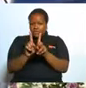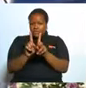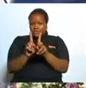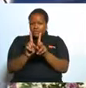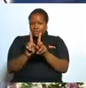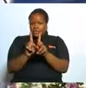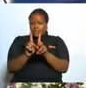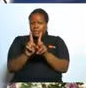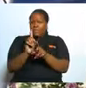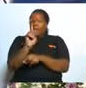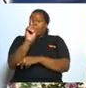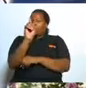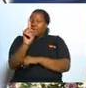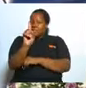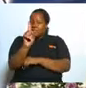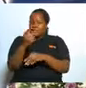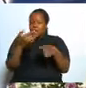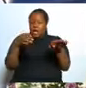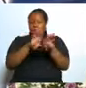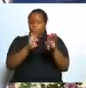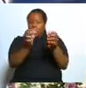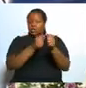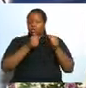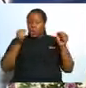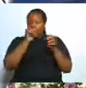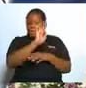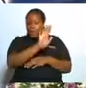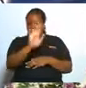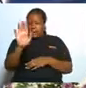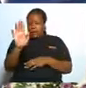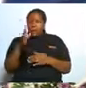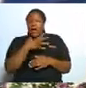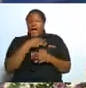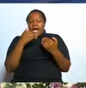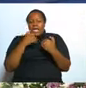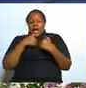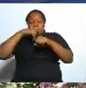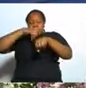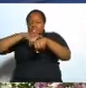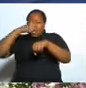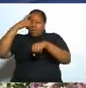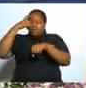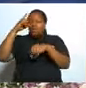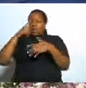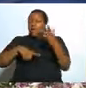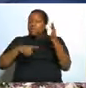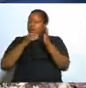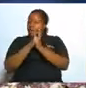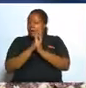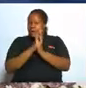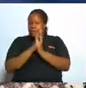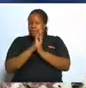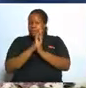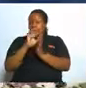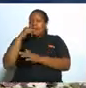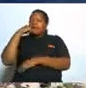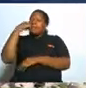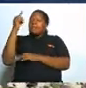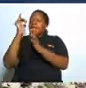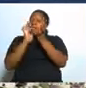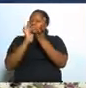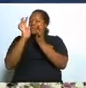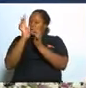first lock your door and have a time of prayer just tell jesus